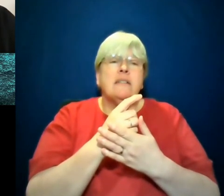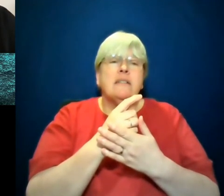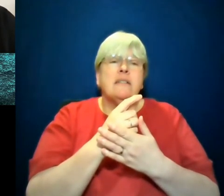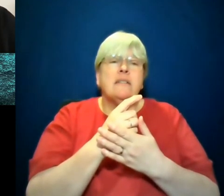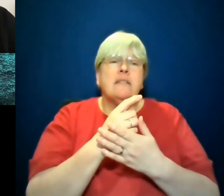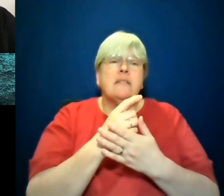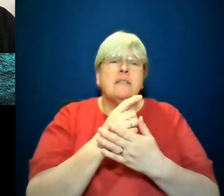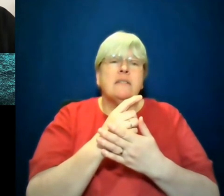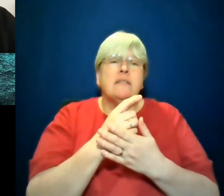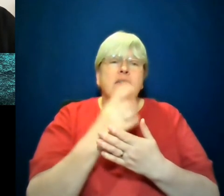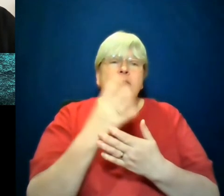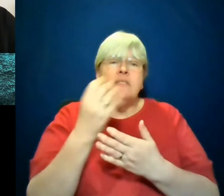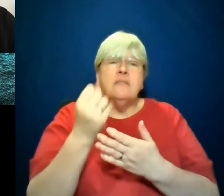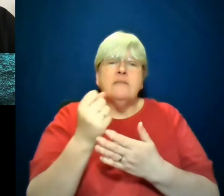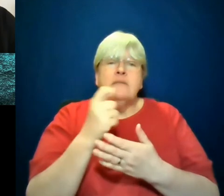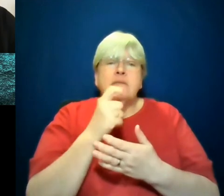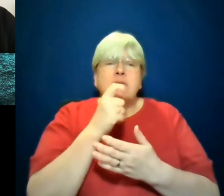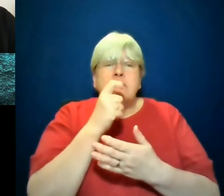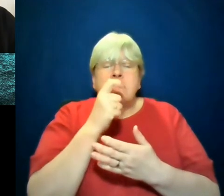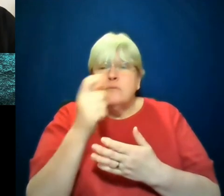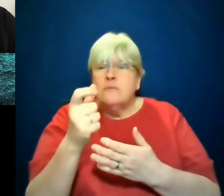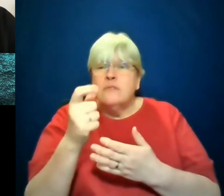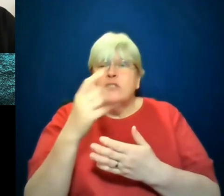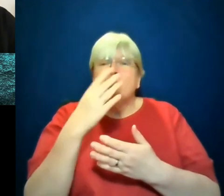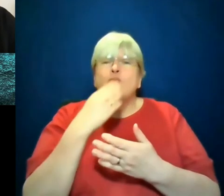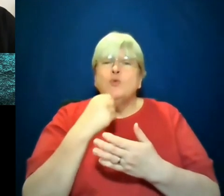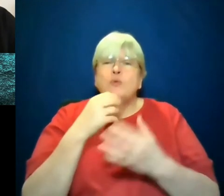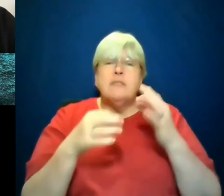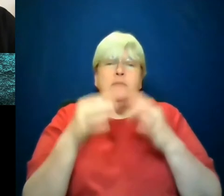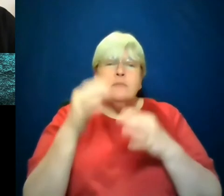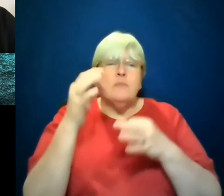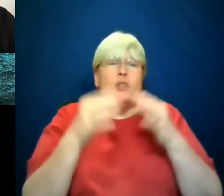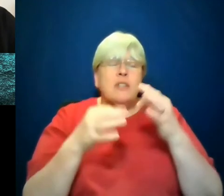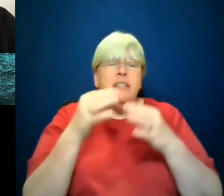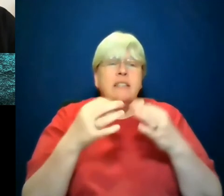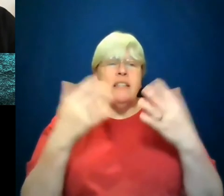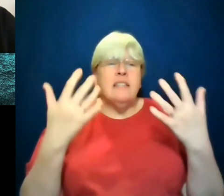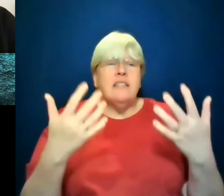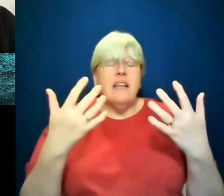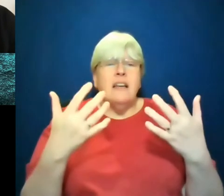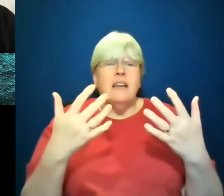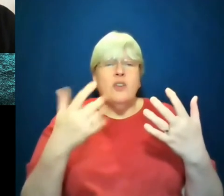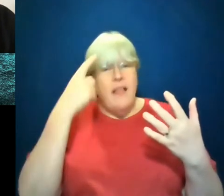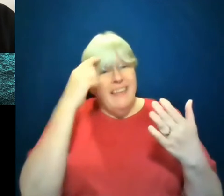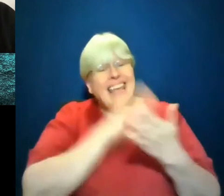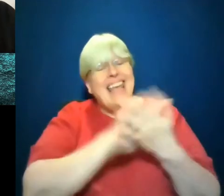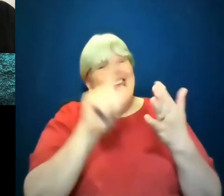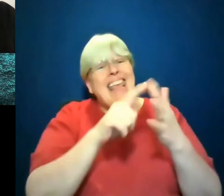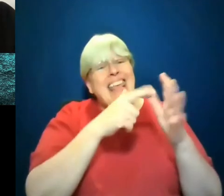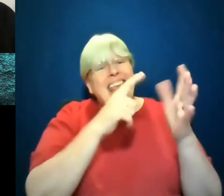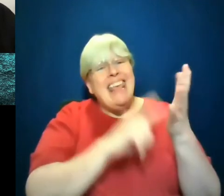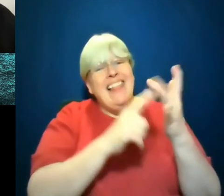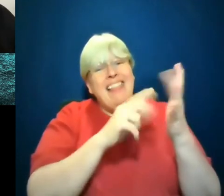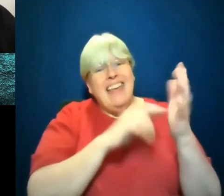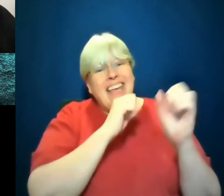word that is used in politics now. Biden is seen as this candidate who can heal America. A woman of